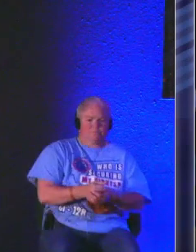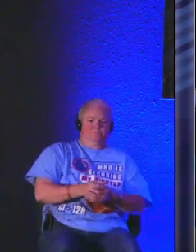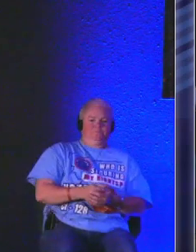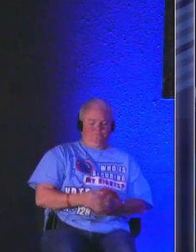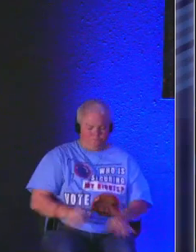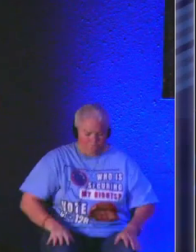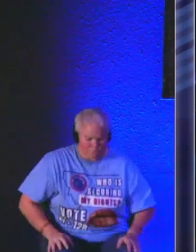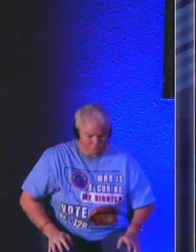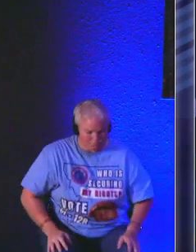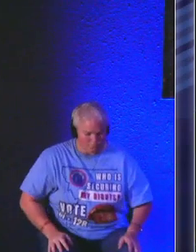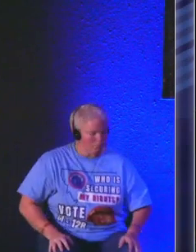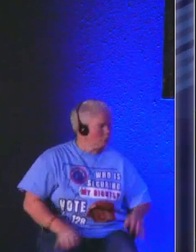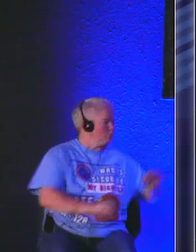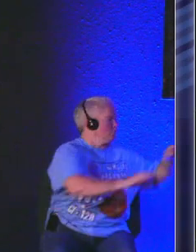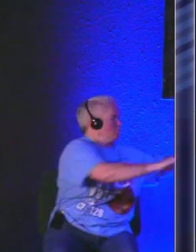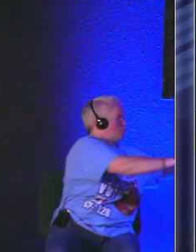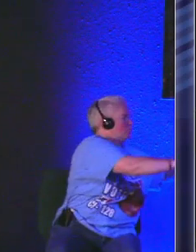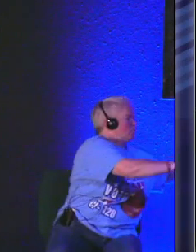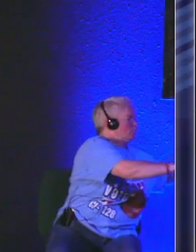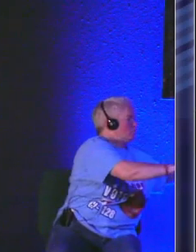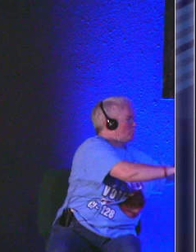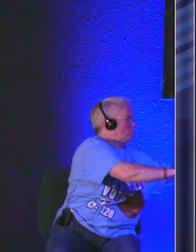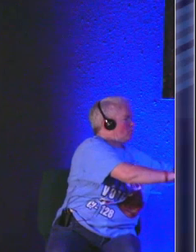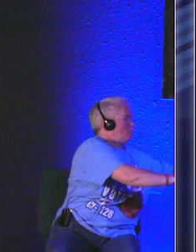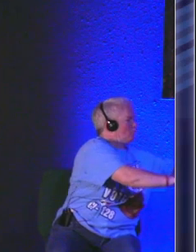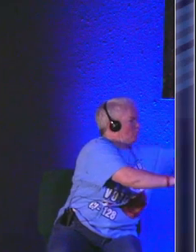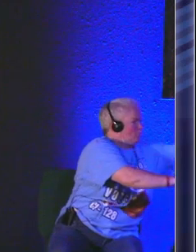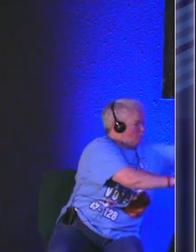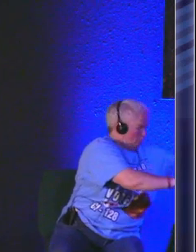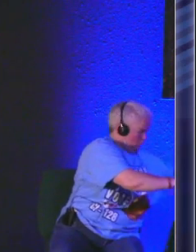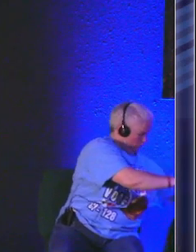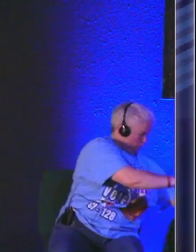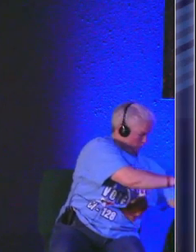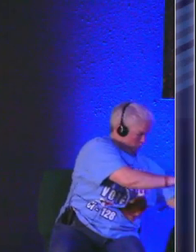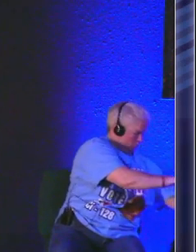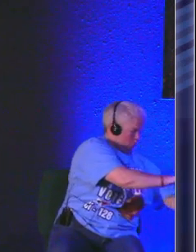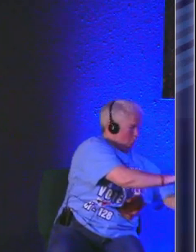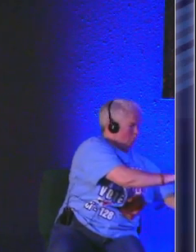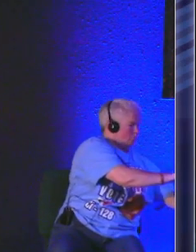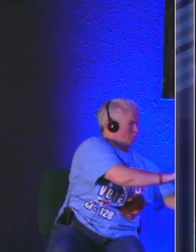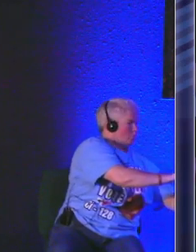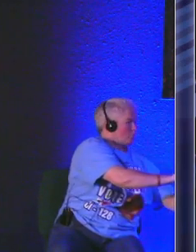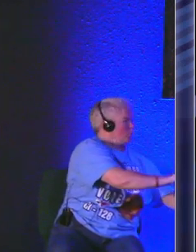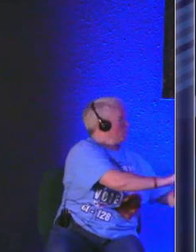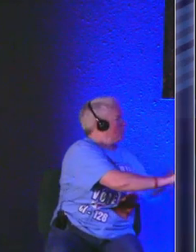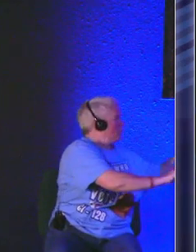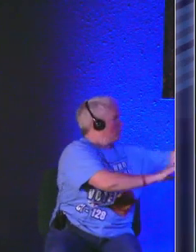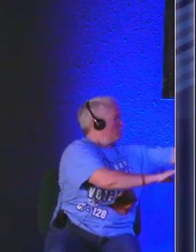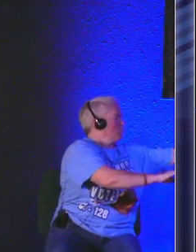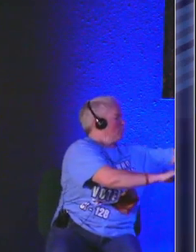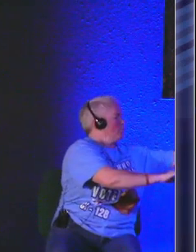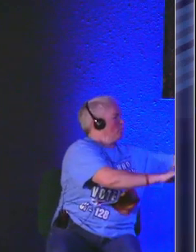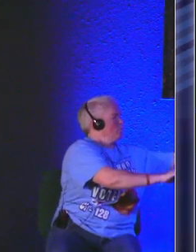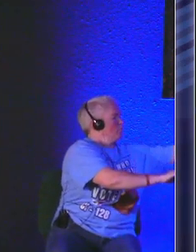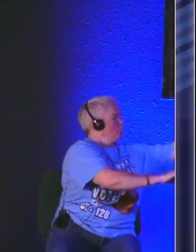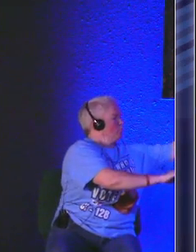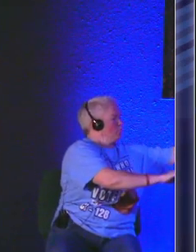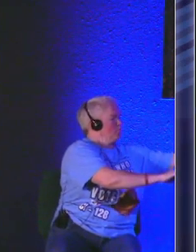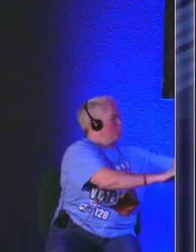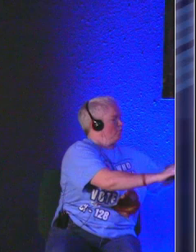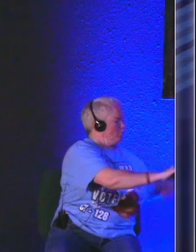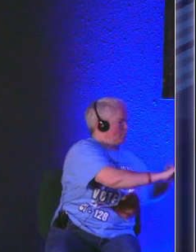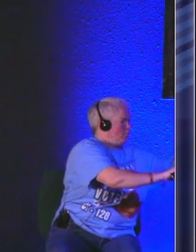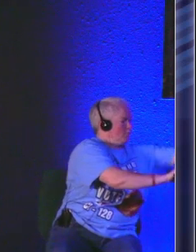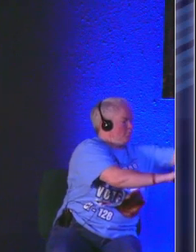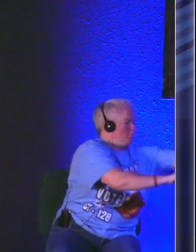can can be seated all right well I don't know the order of service today so